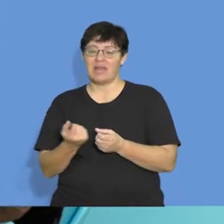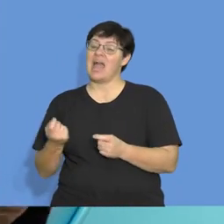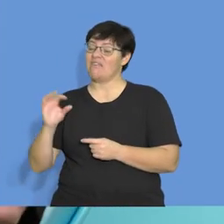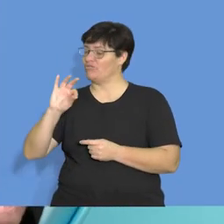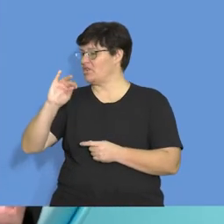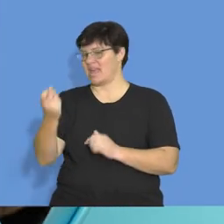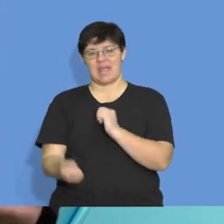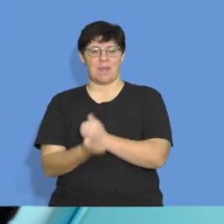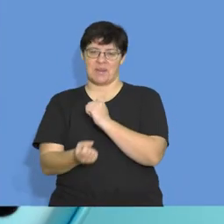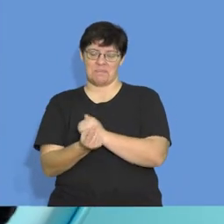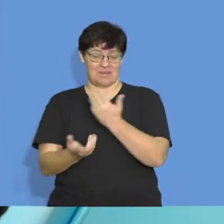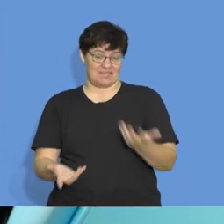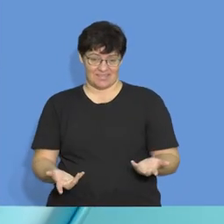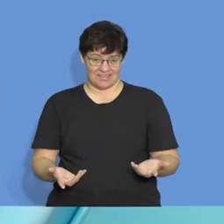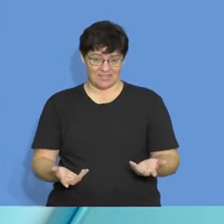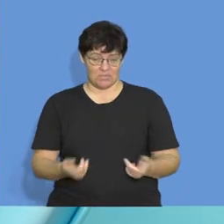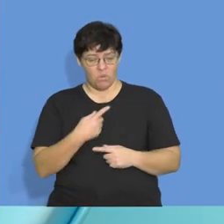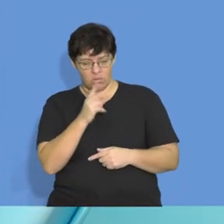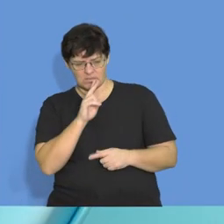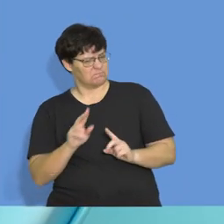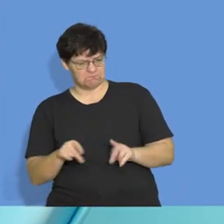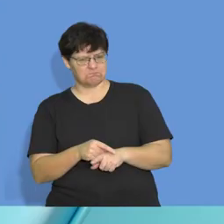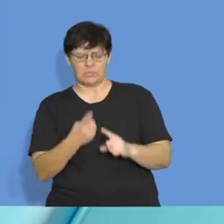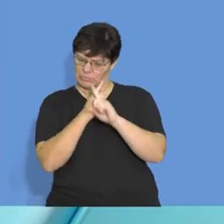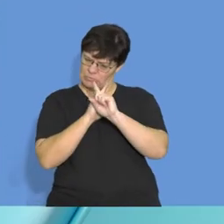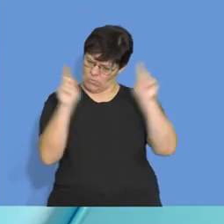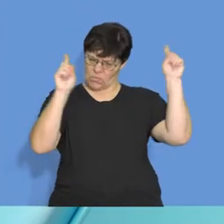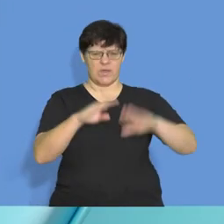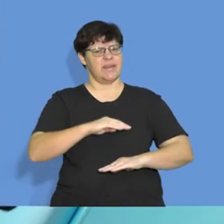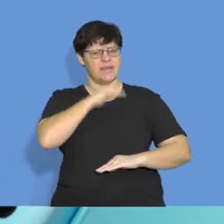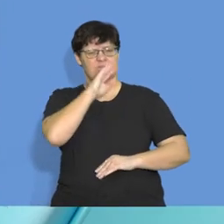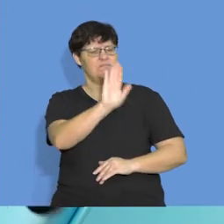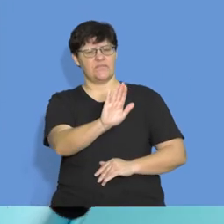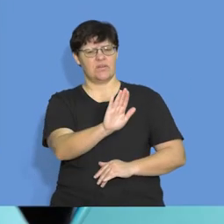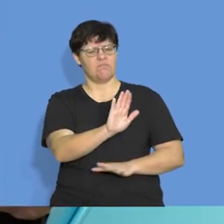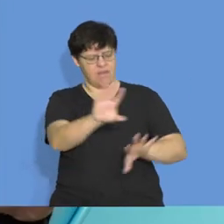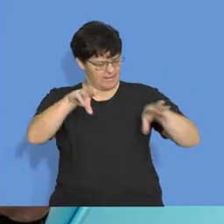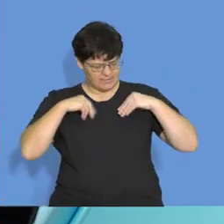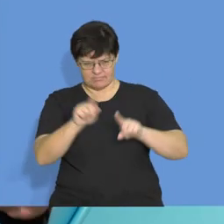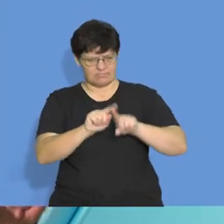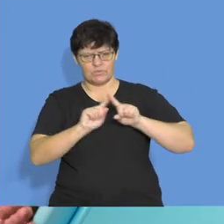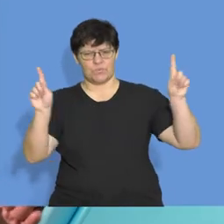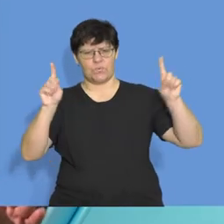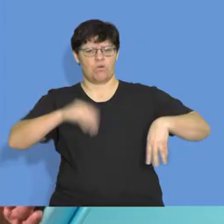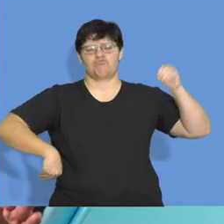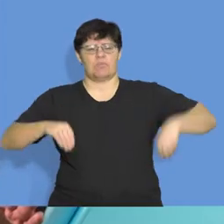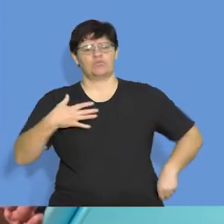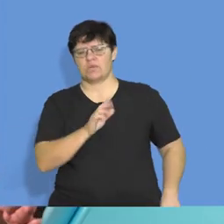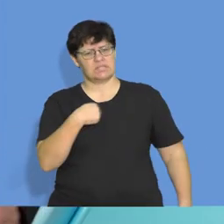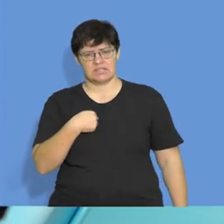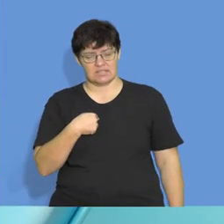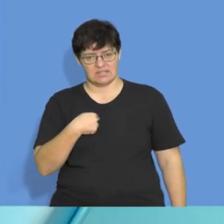and it's something that we all have to stand up and say, enough, we do not want any corruption in our country.